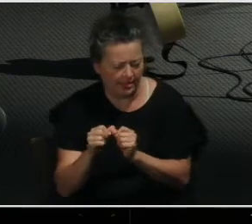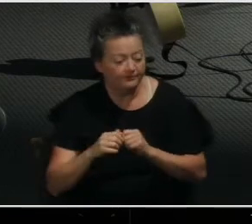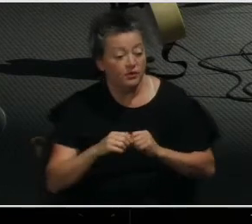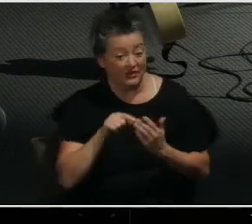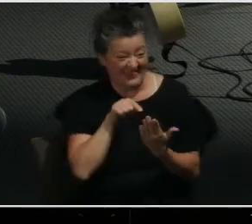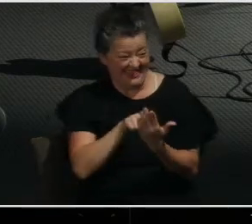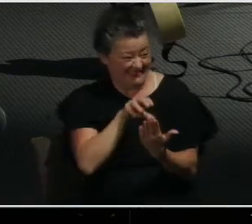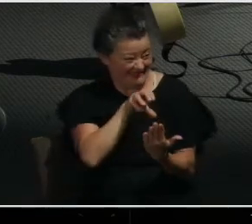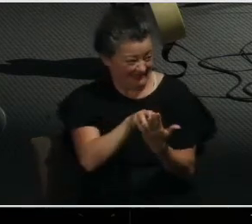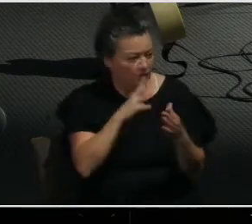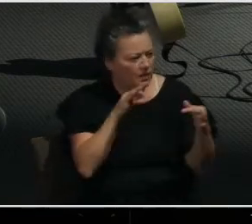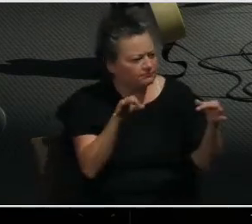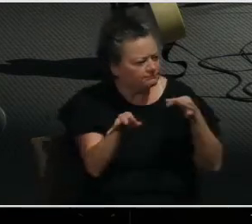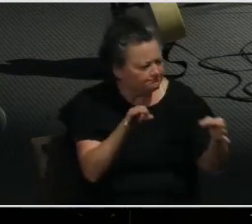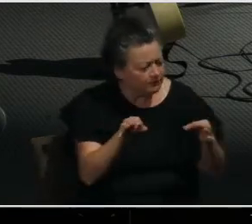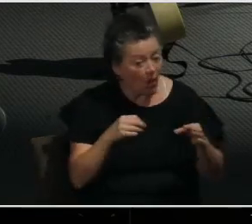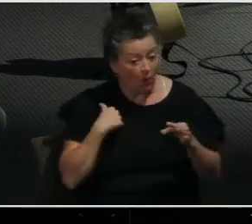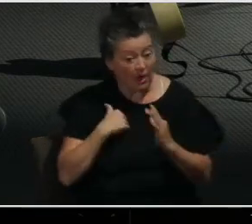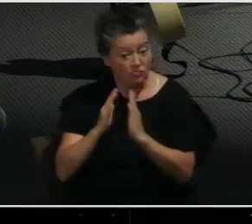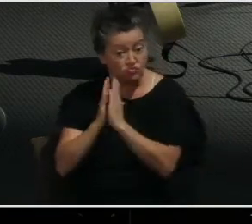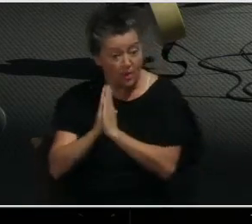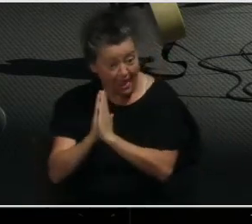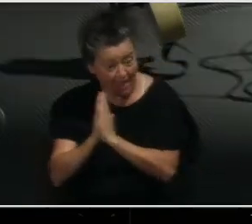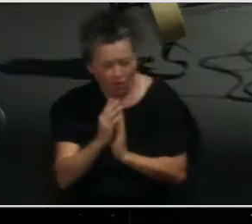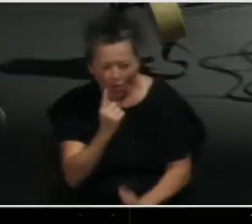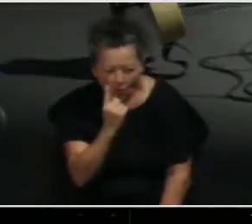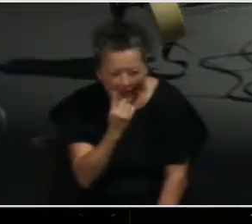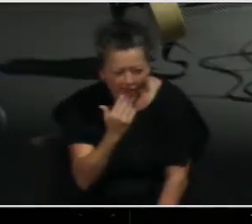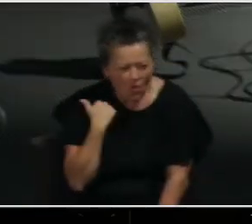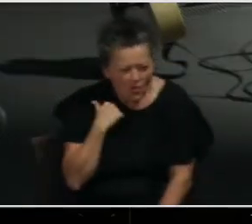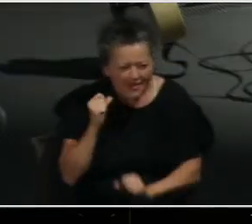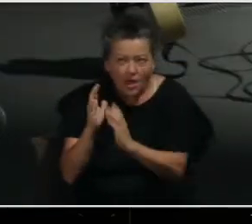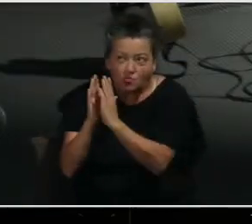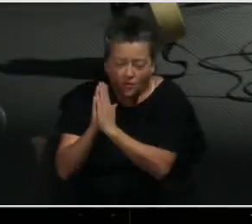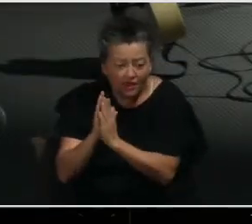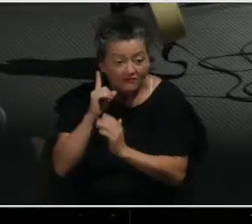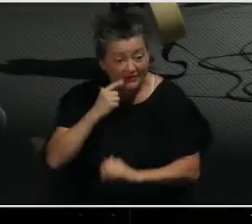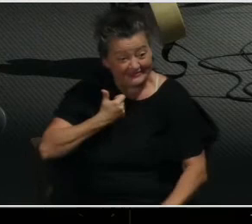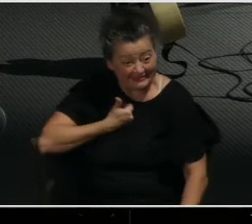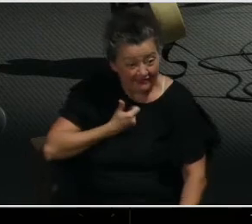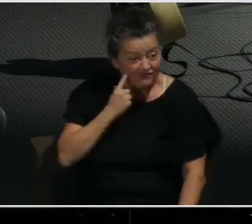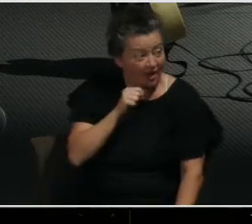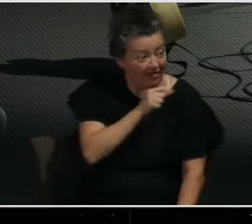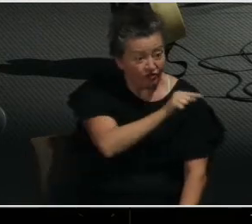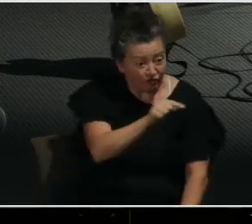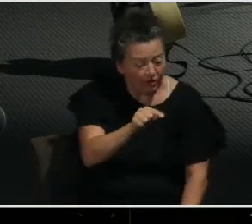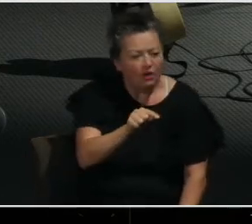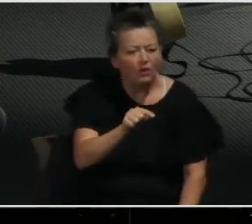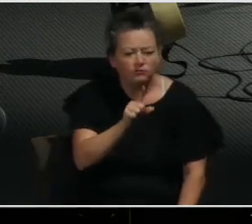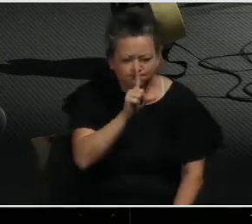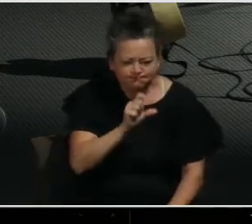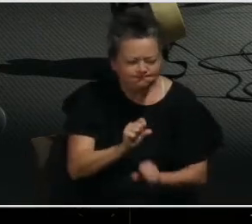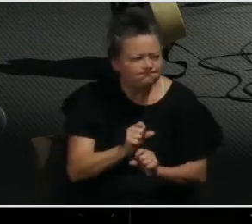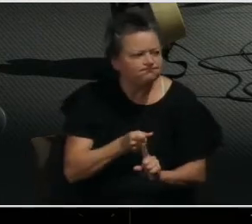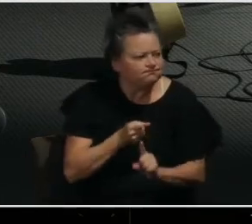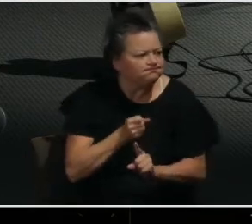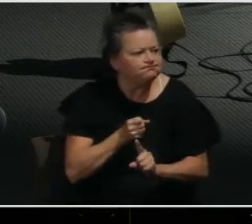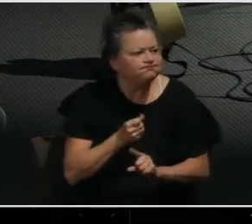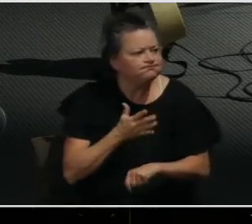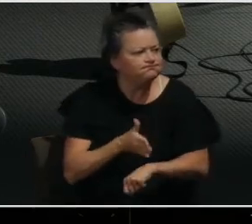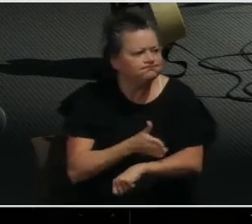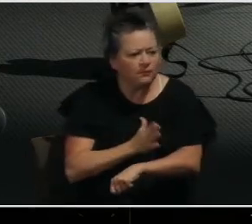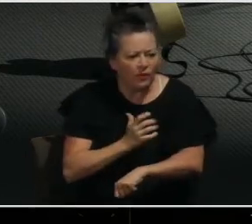for ourselves that might bring great life change. And so I pray today